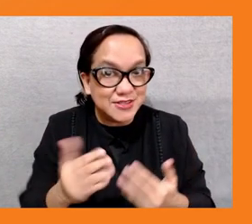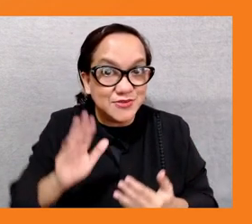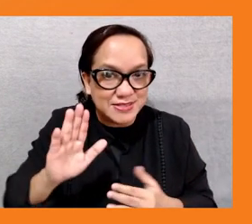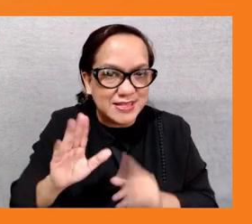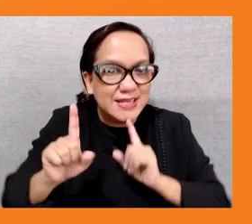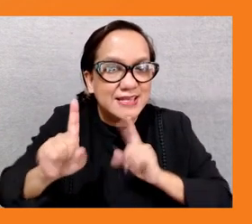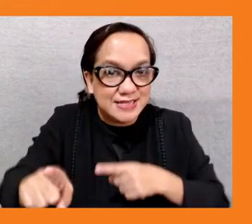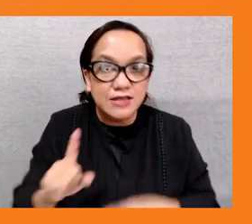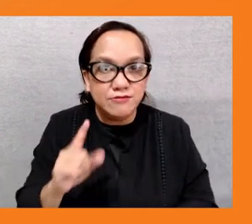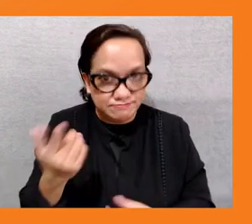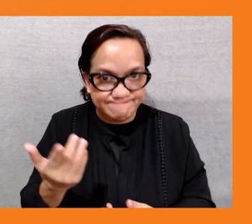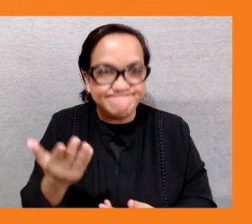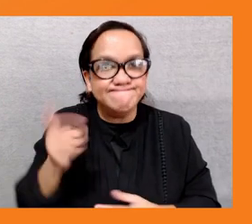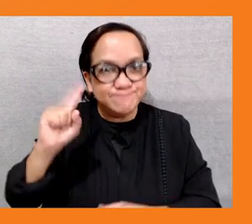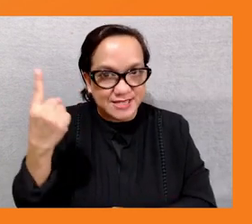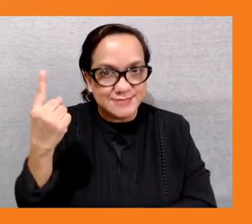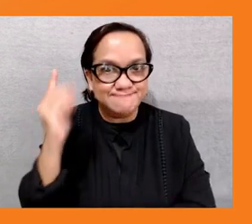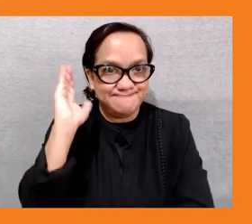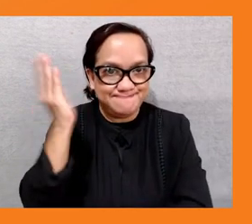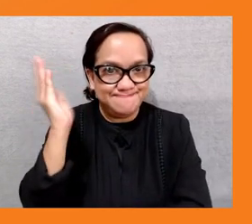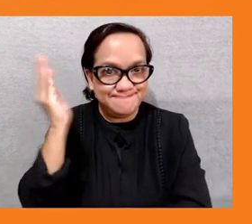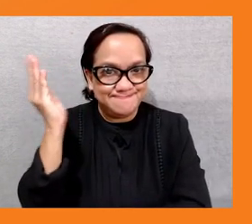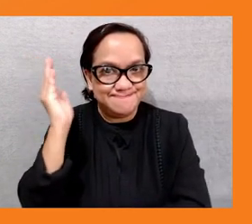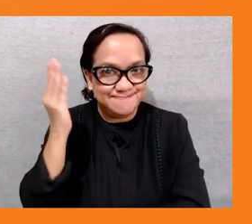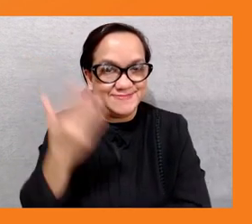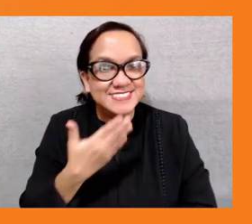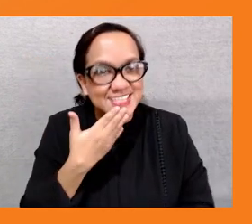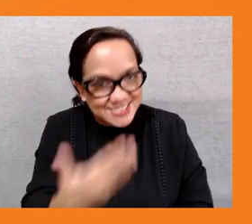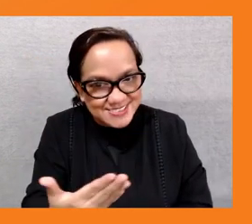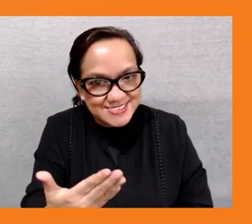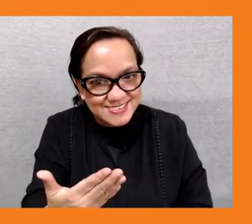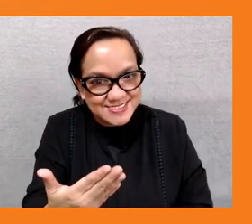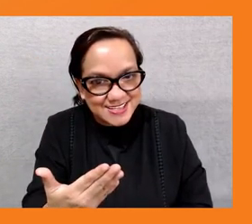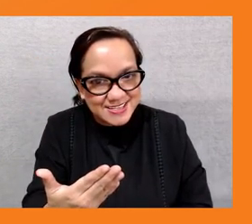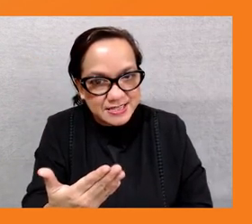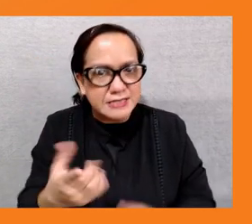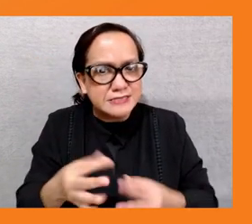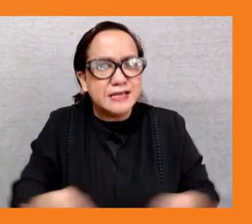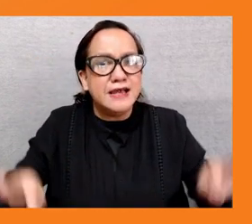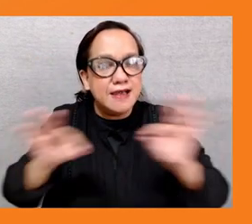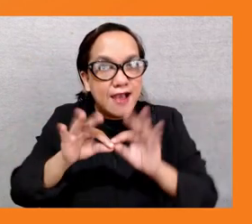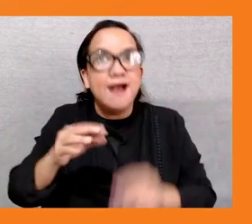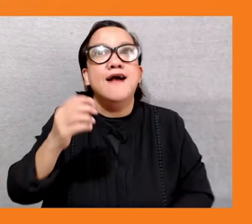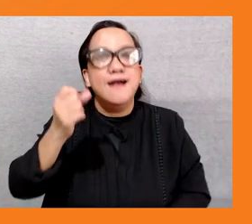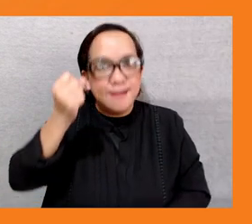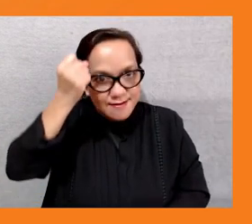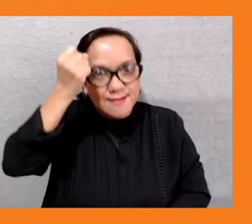now that we have a better understanding of what just transition is and where we are as a region let's move to the issue